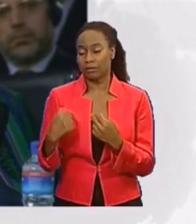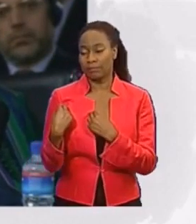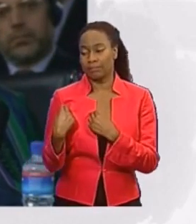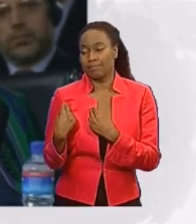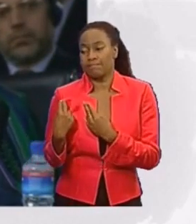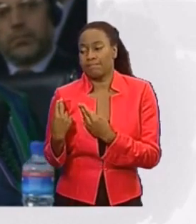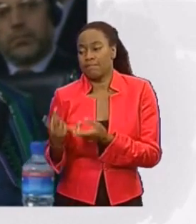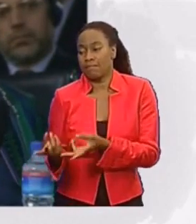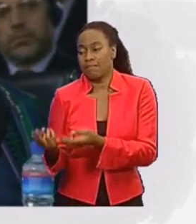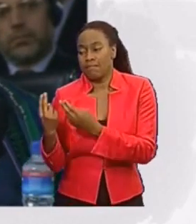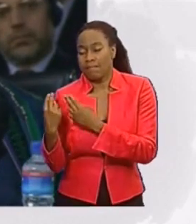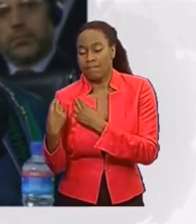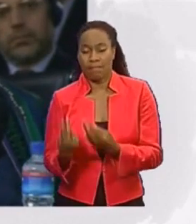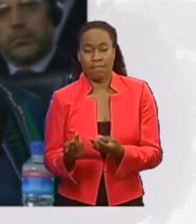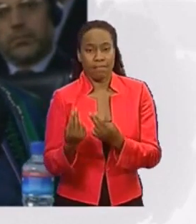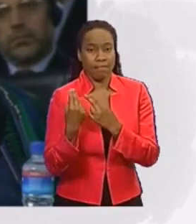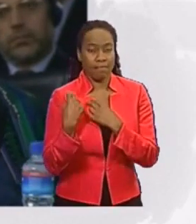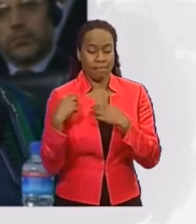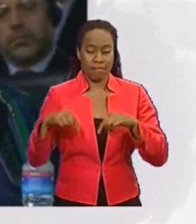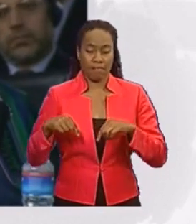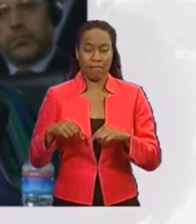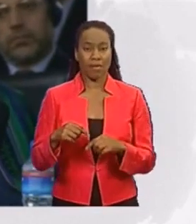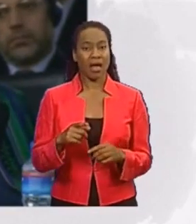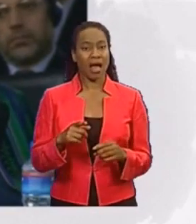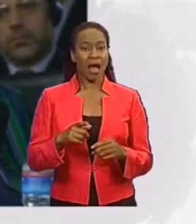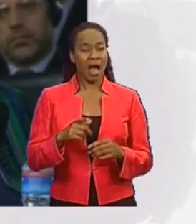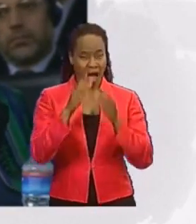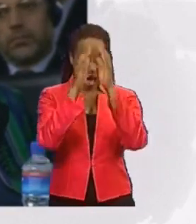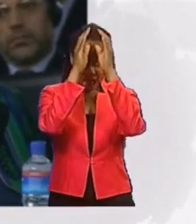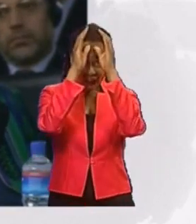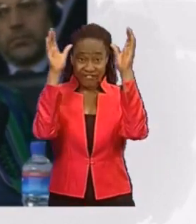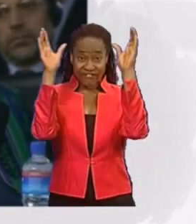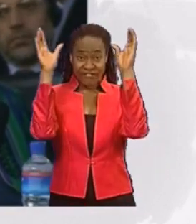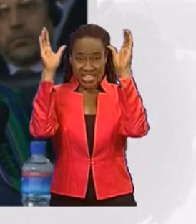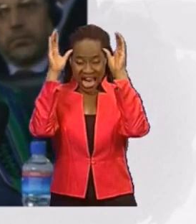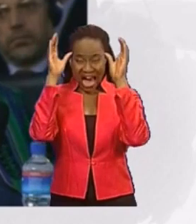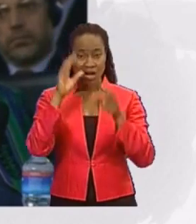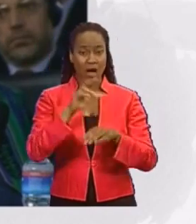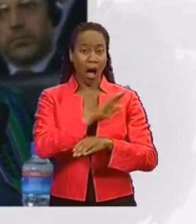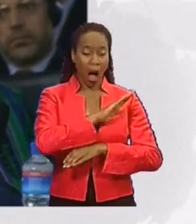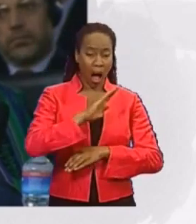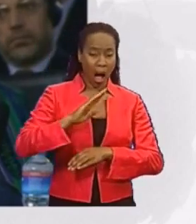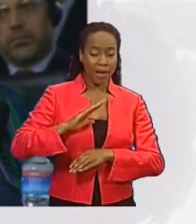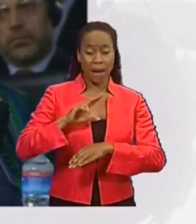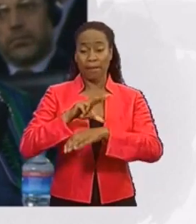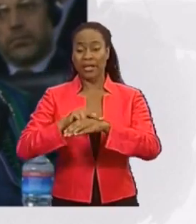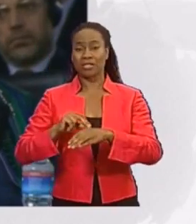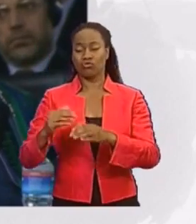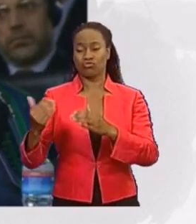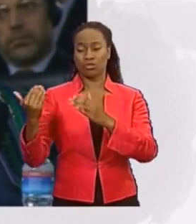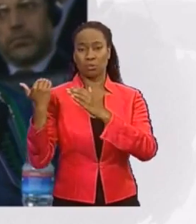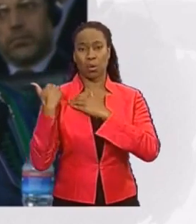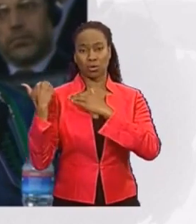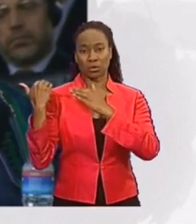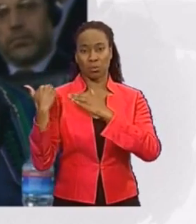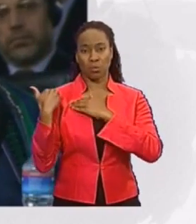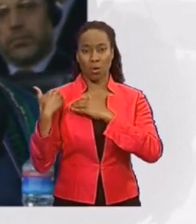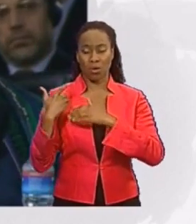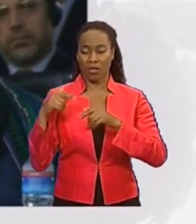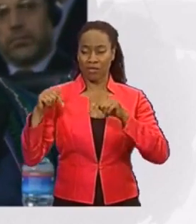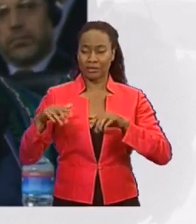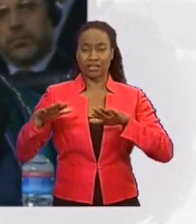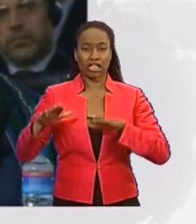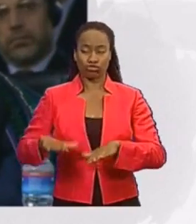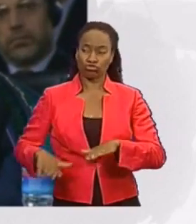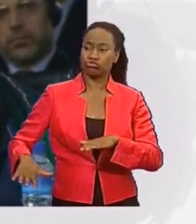national security forces will be responsible for all military and law enforcement operations throughout our